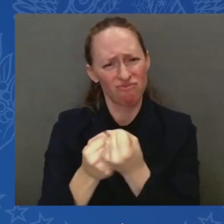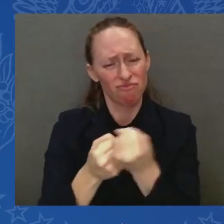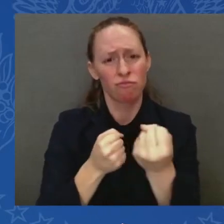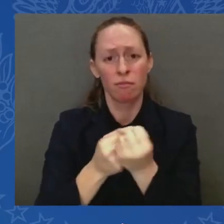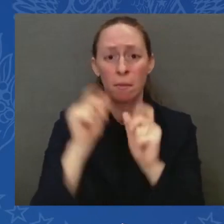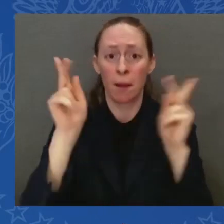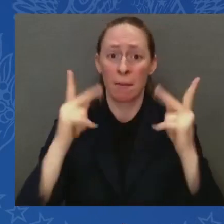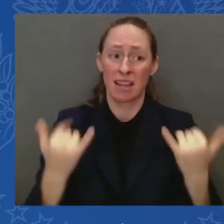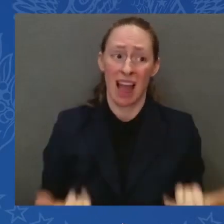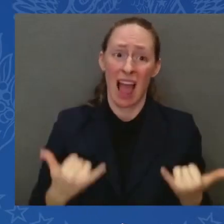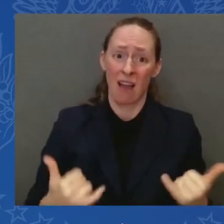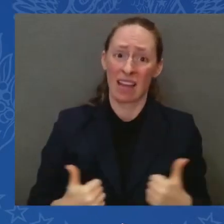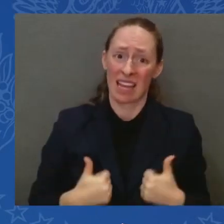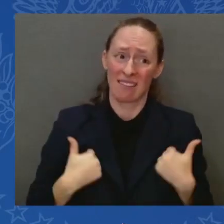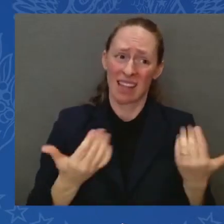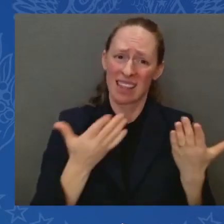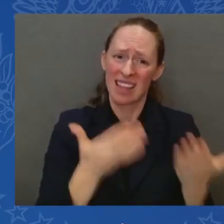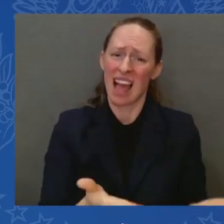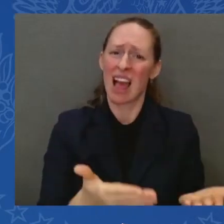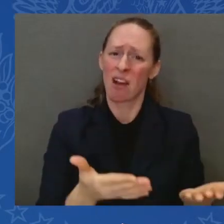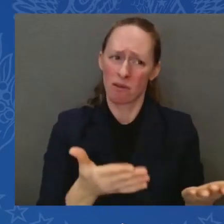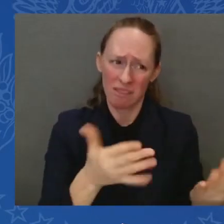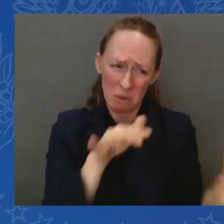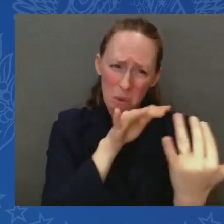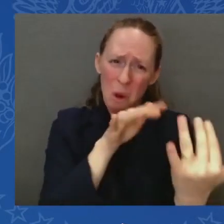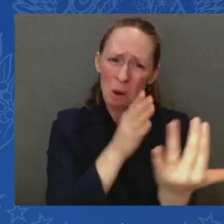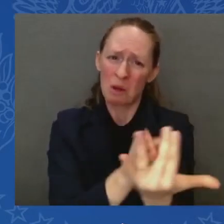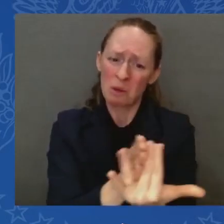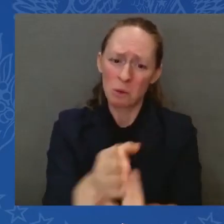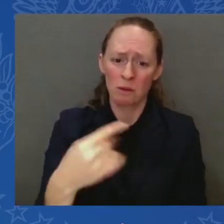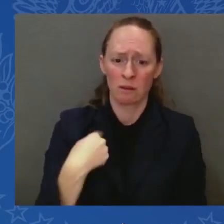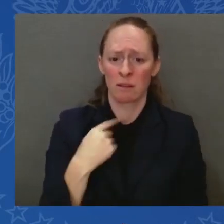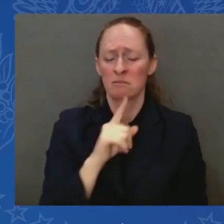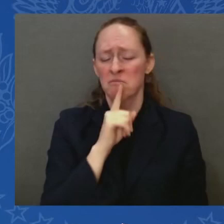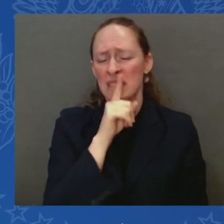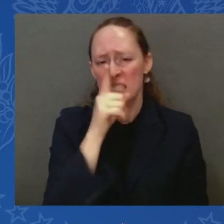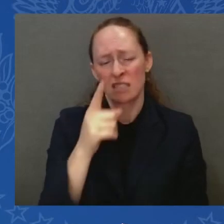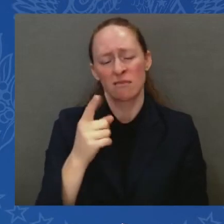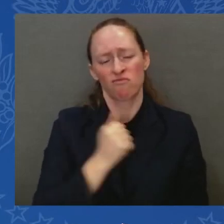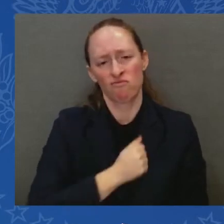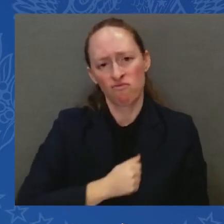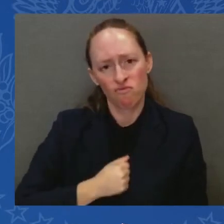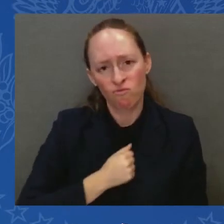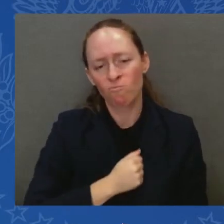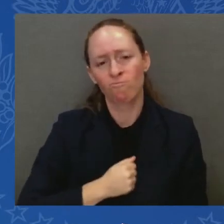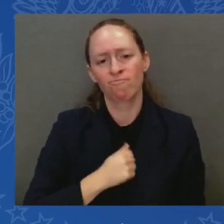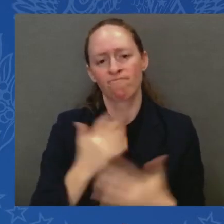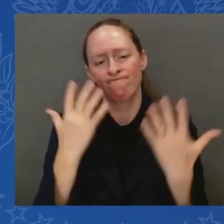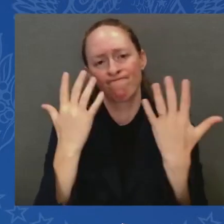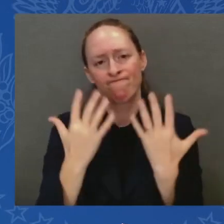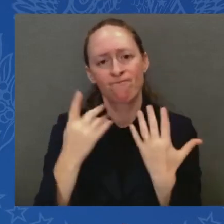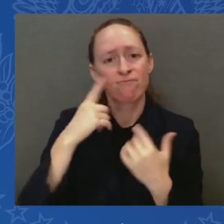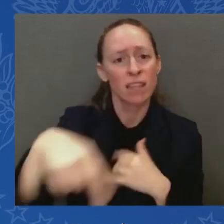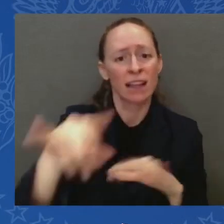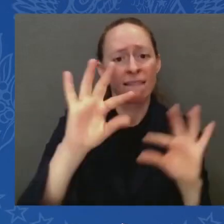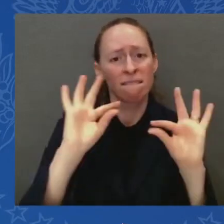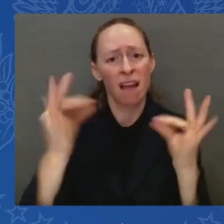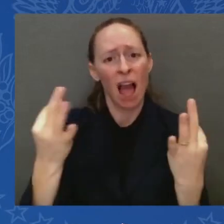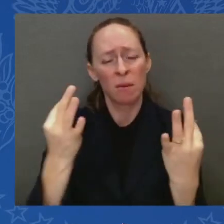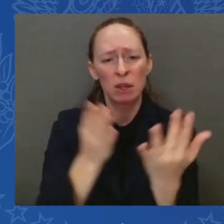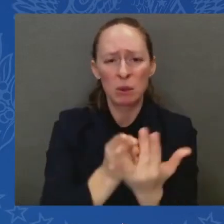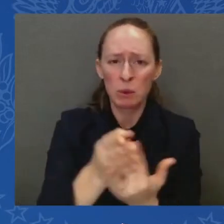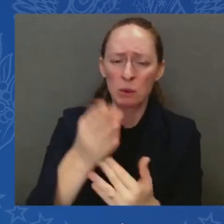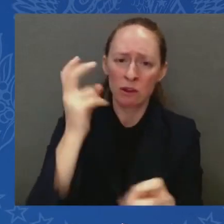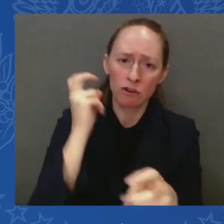who were killed or wounded by this tragedy. The people of Gaza need food, water, medicine, shelter. Today, I